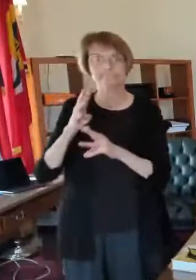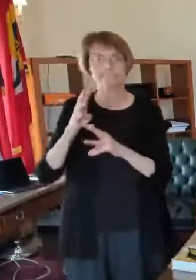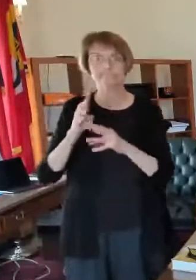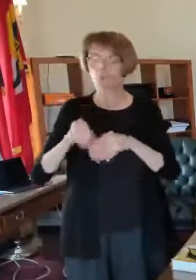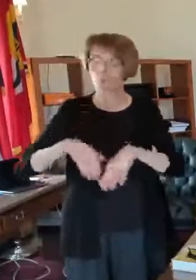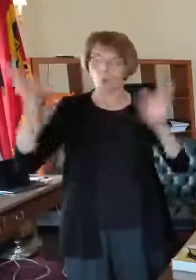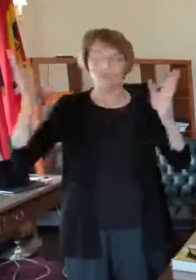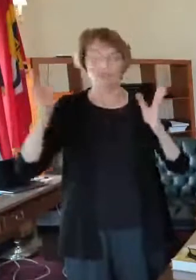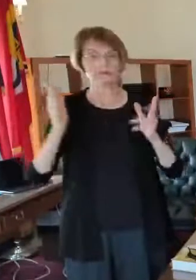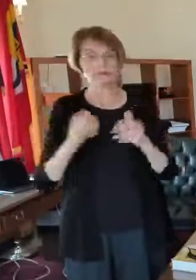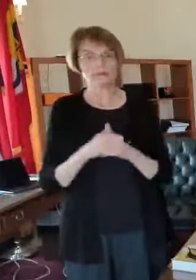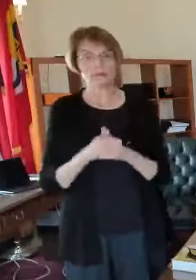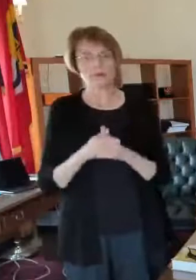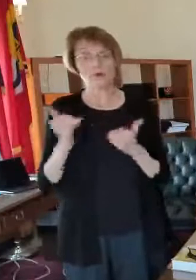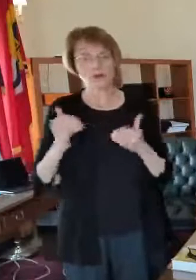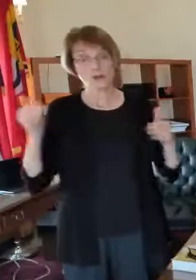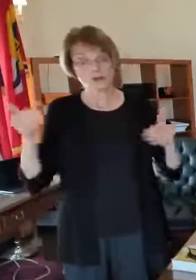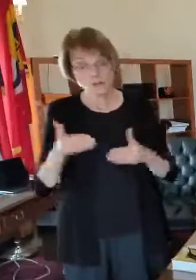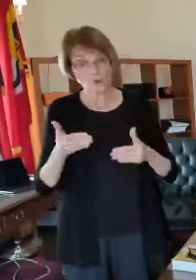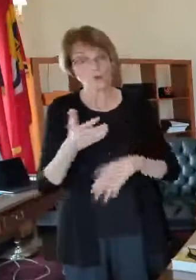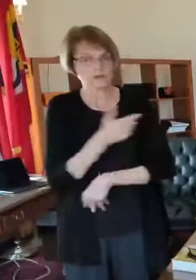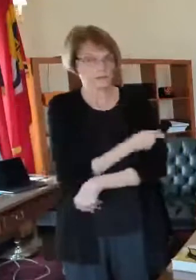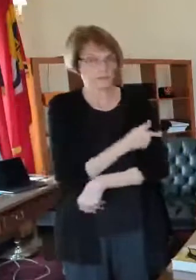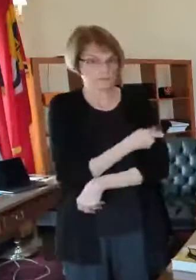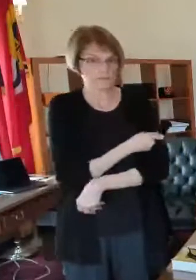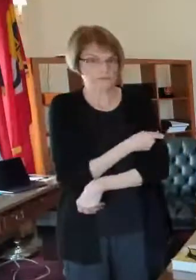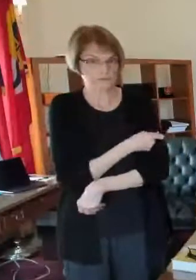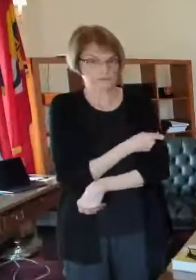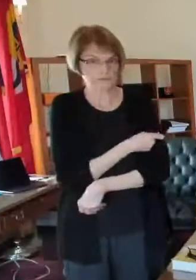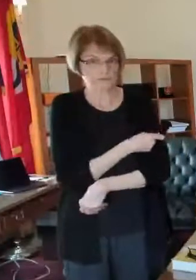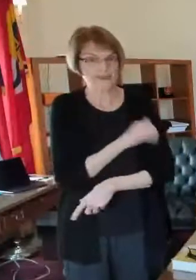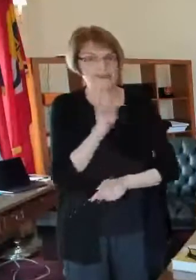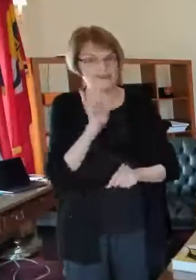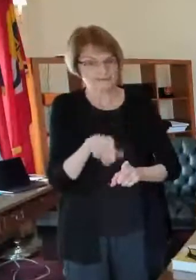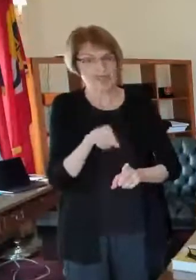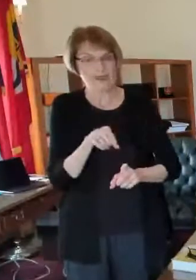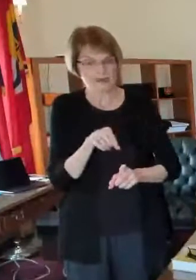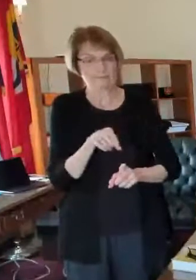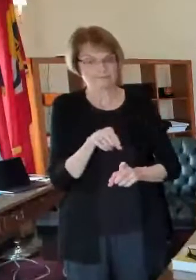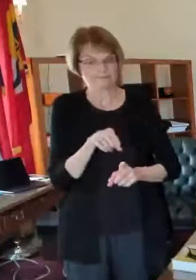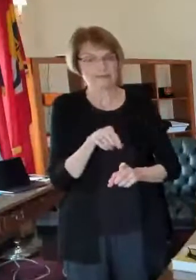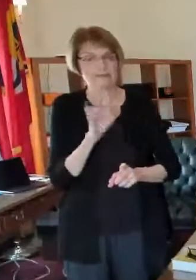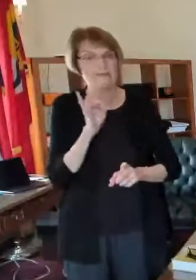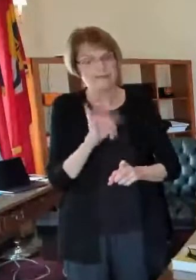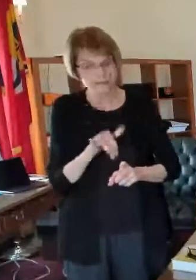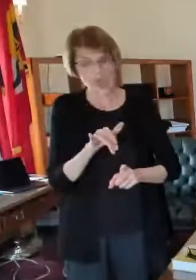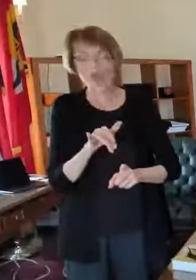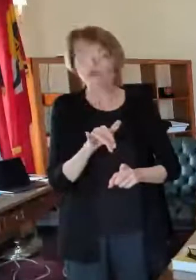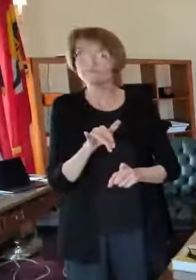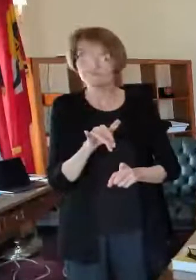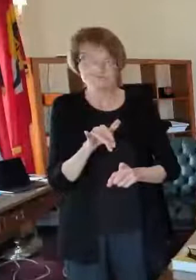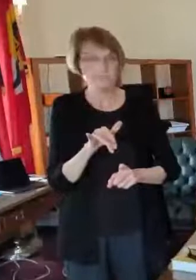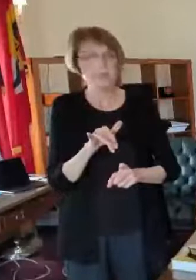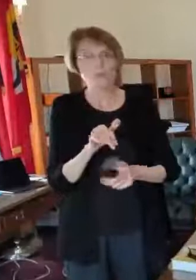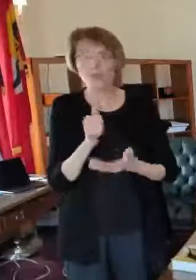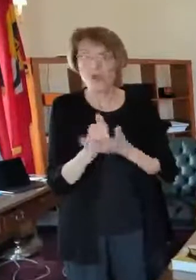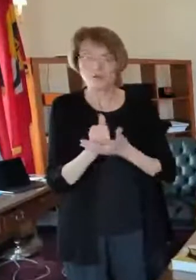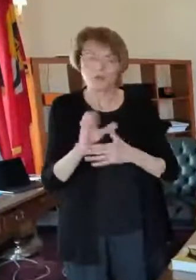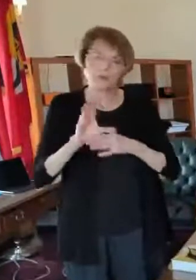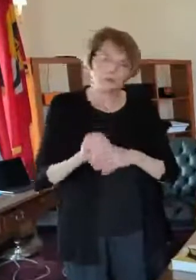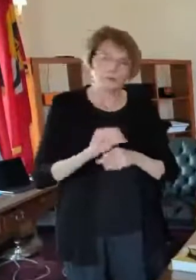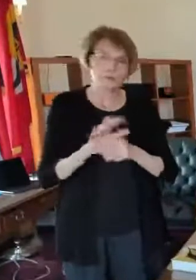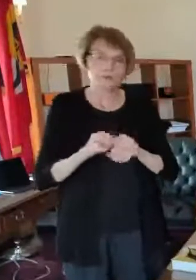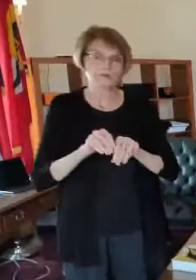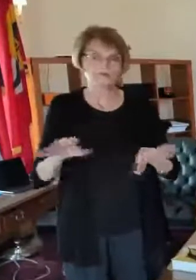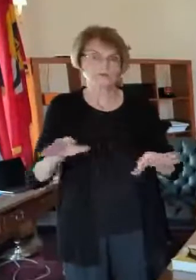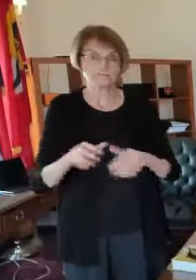on getting these shots in arms because that will be the best thing that we can do but um you know we